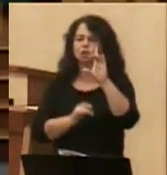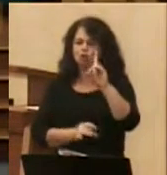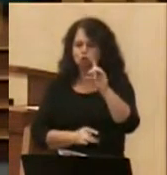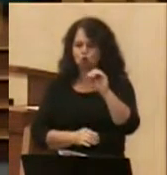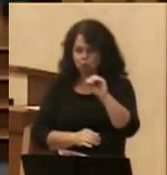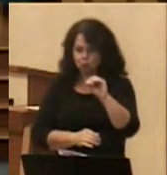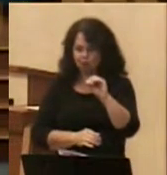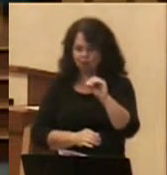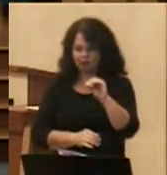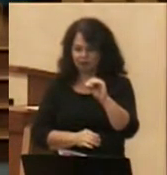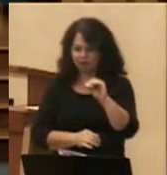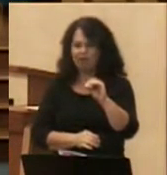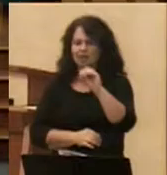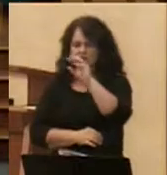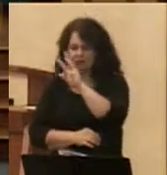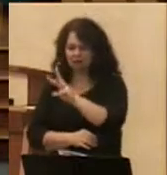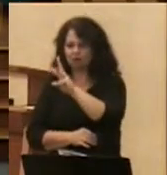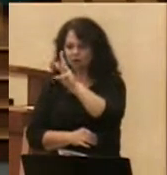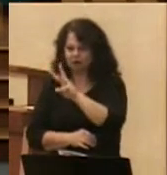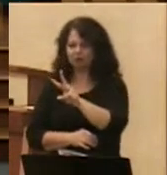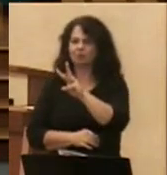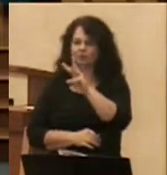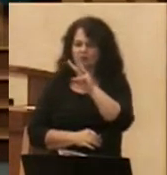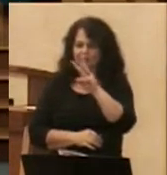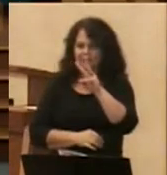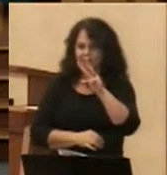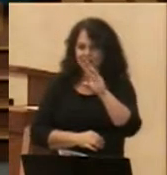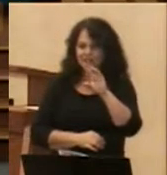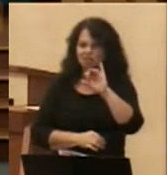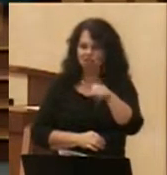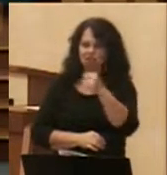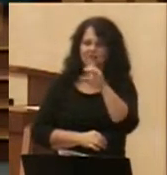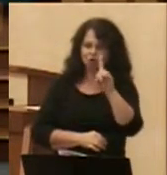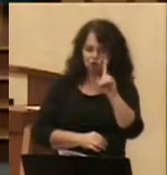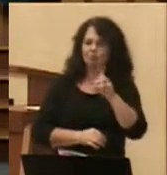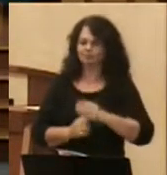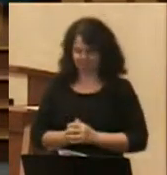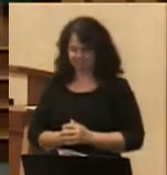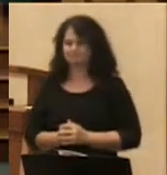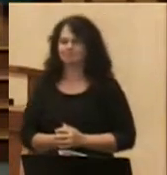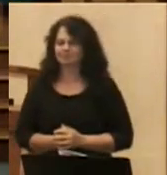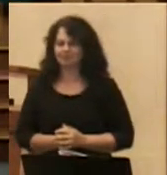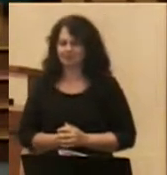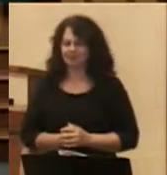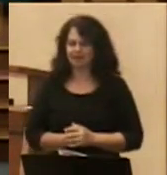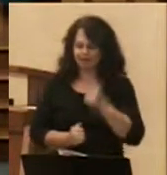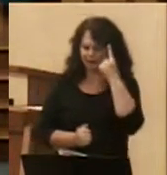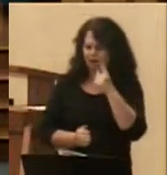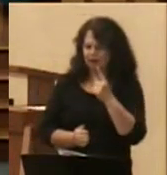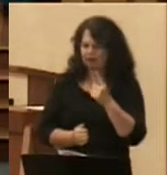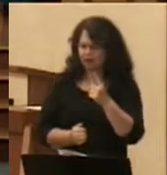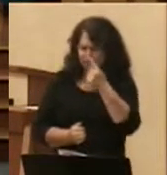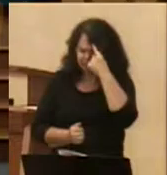consider what it might be that Jesus would do in precisely the same situation.